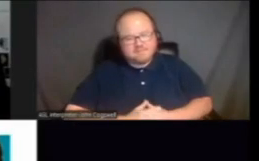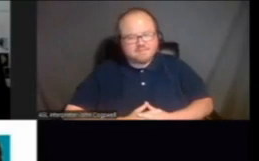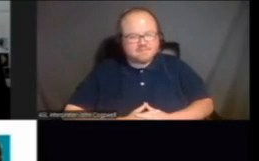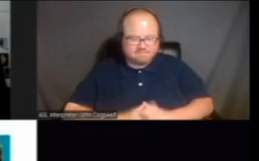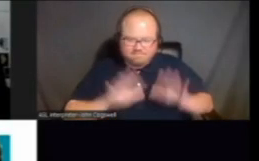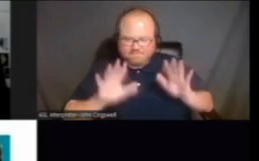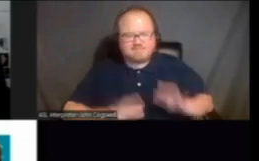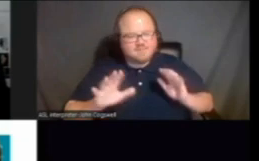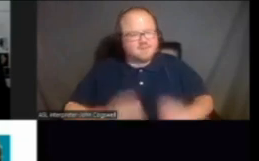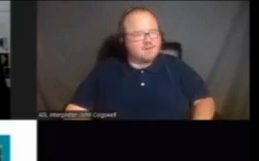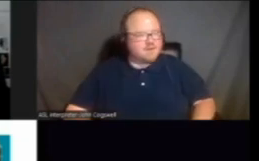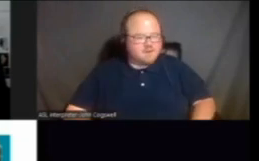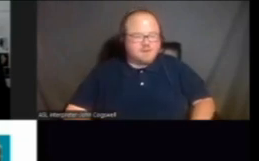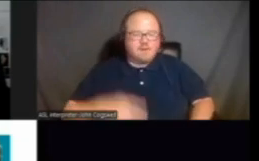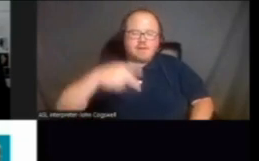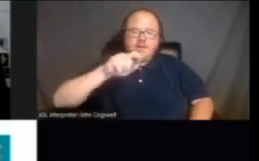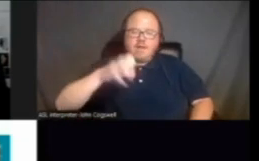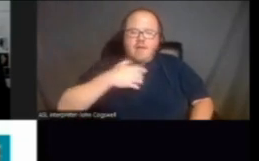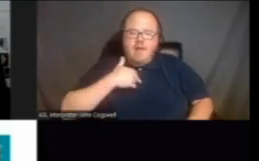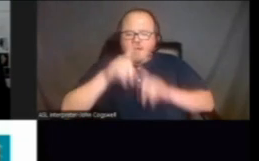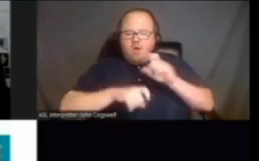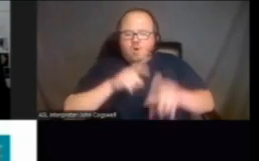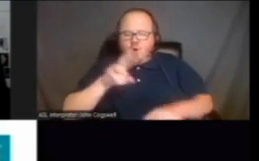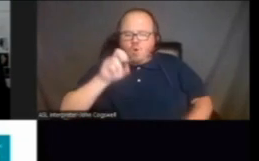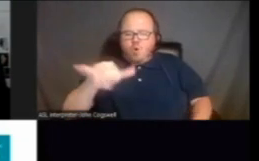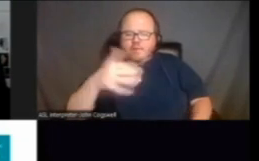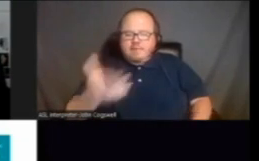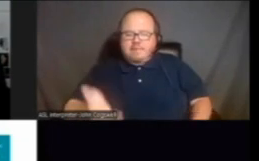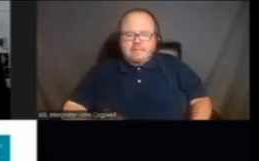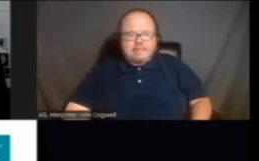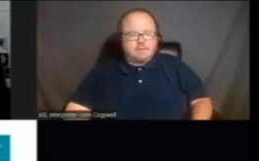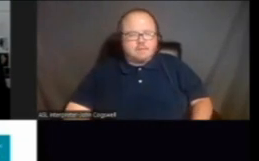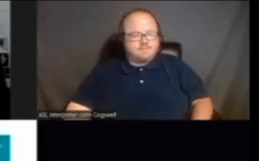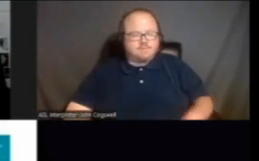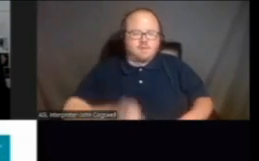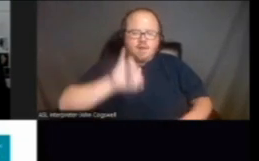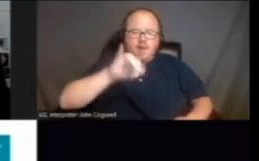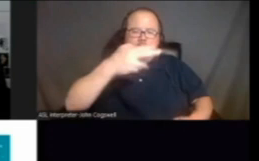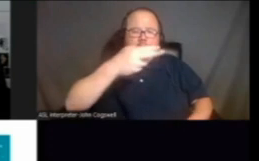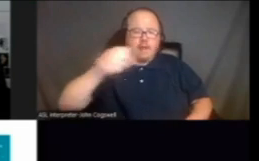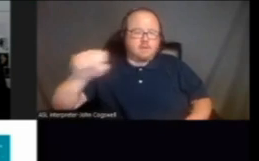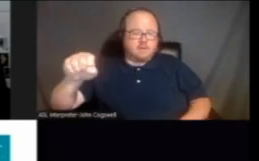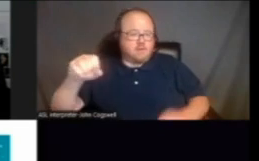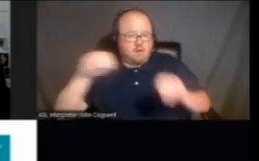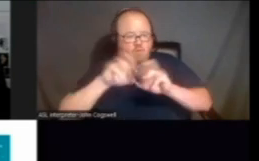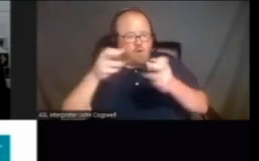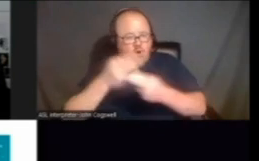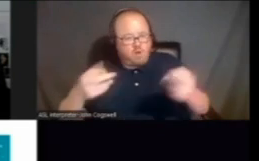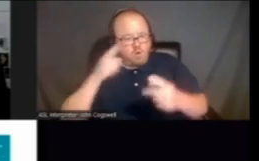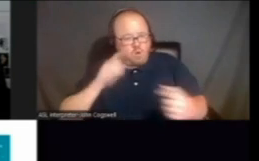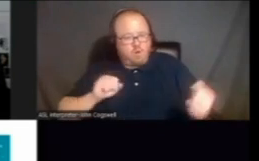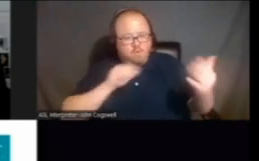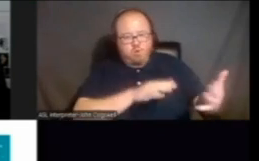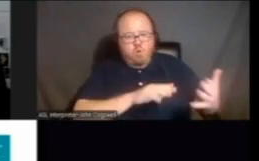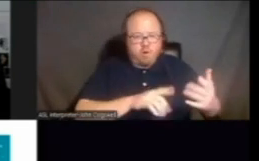I've got a question, Rosie. It's on the chat. Would IHSS be more of a resource to approach the